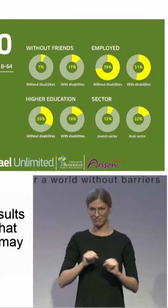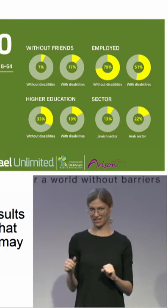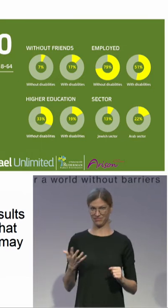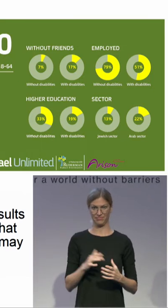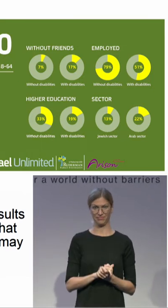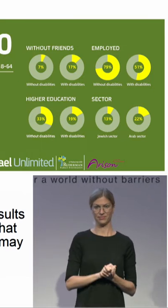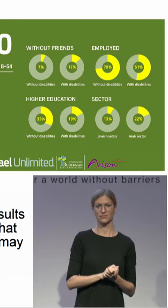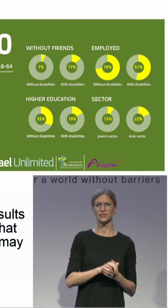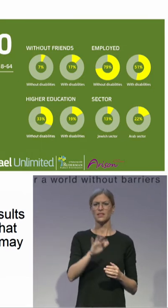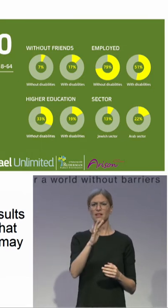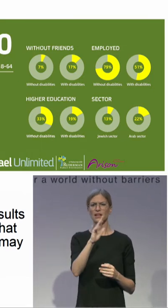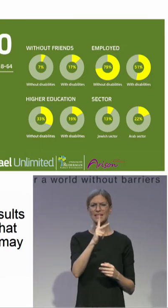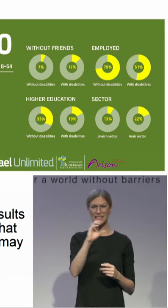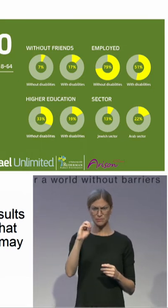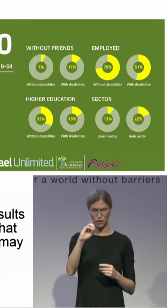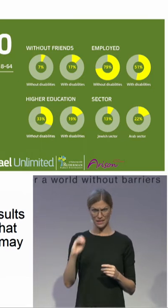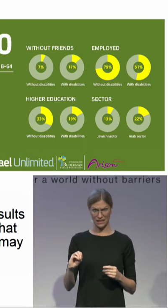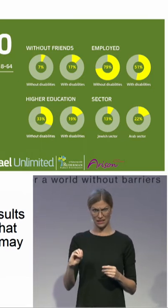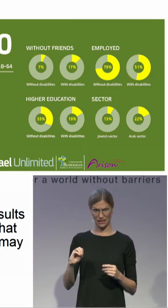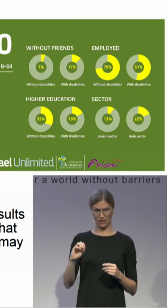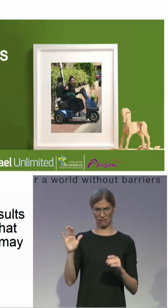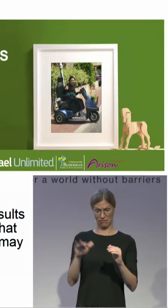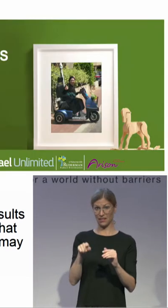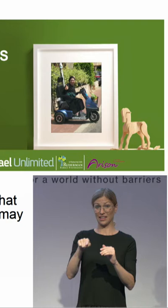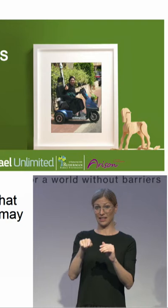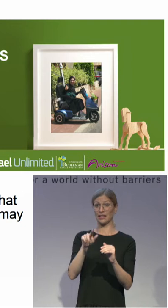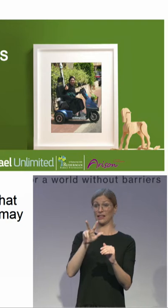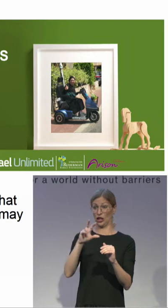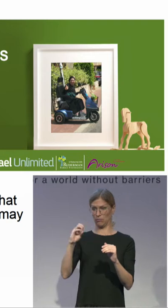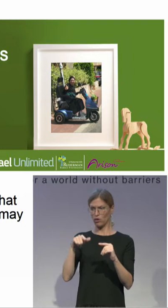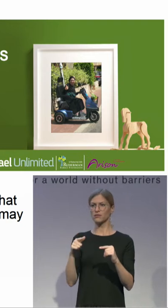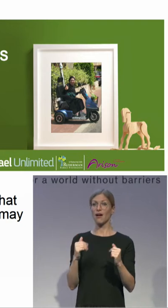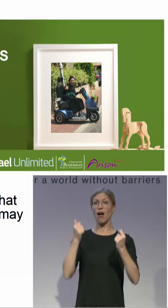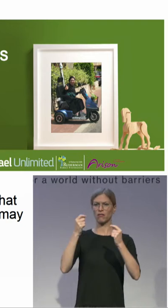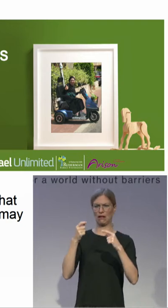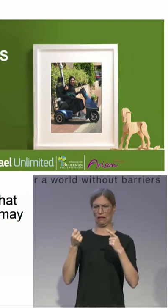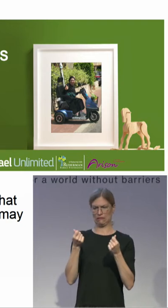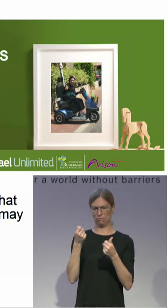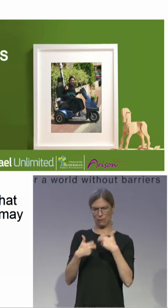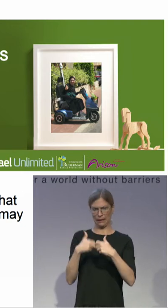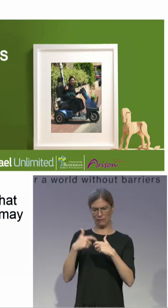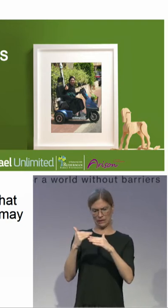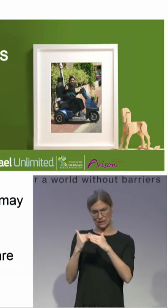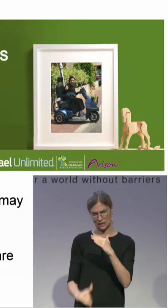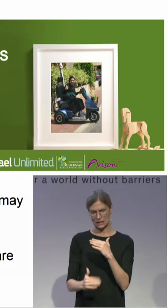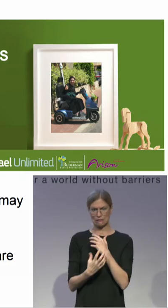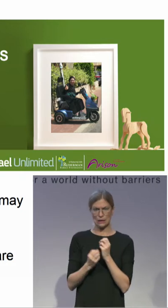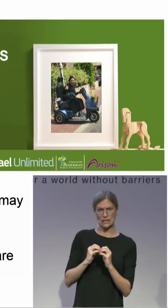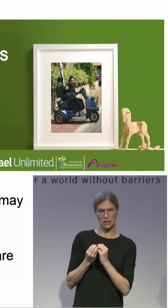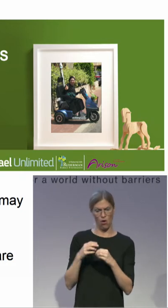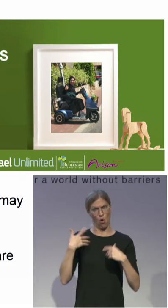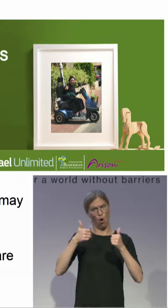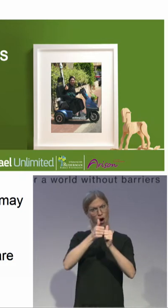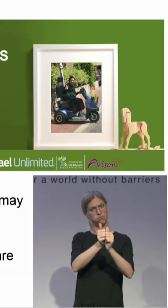under the poverty line. We are still way behind the state in promoting independent living